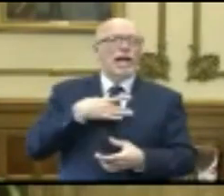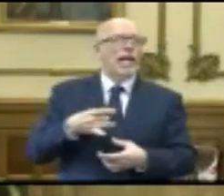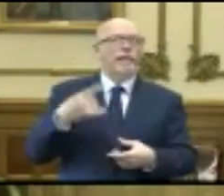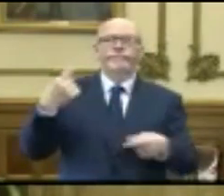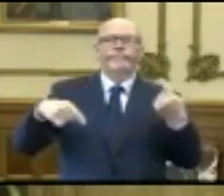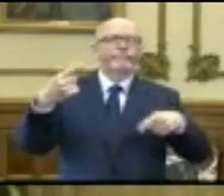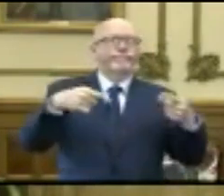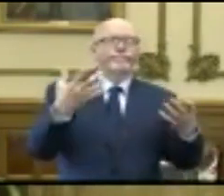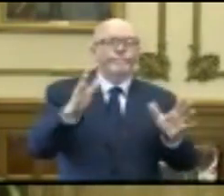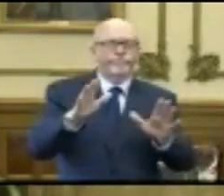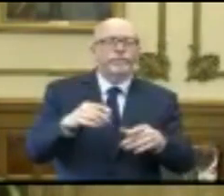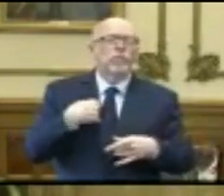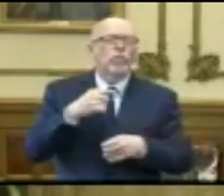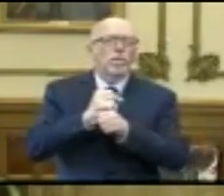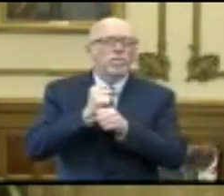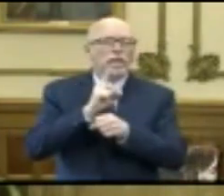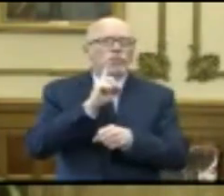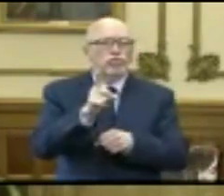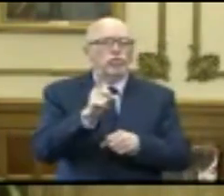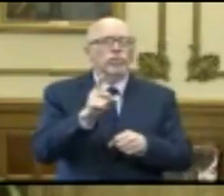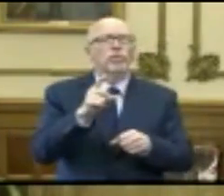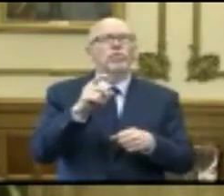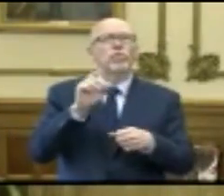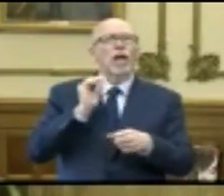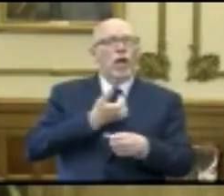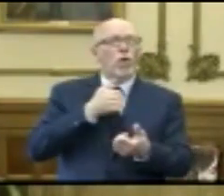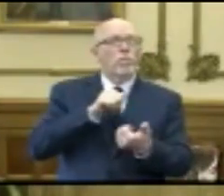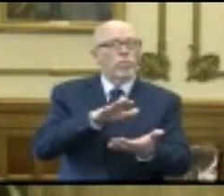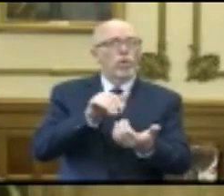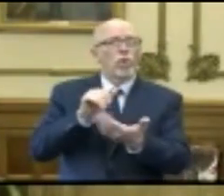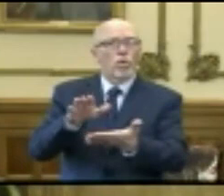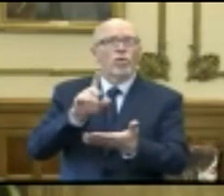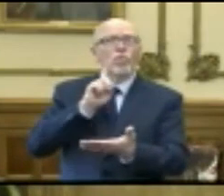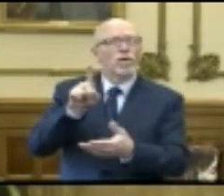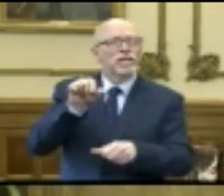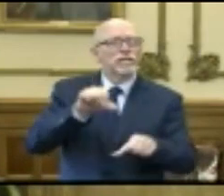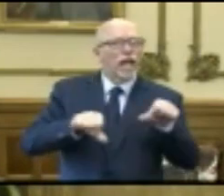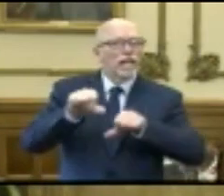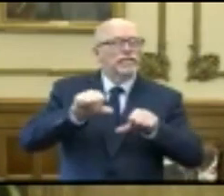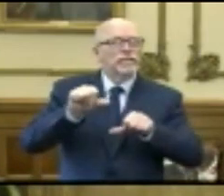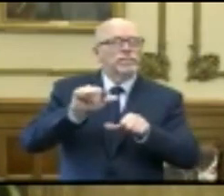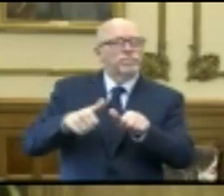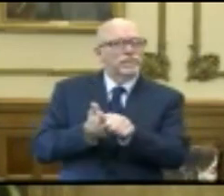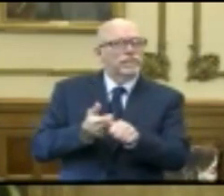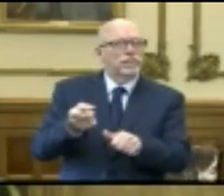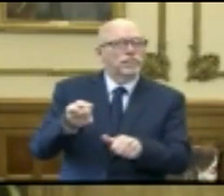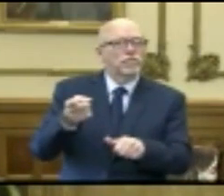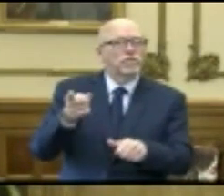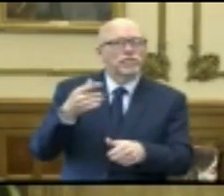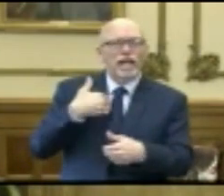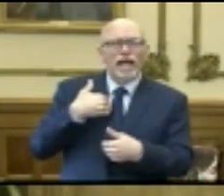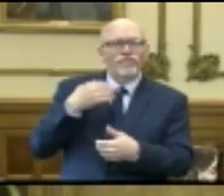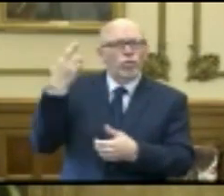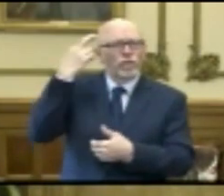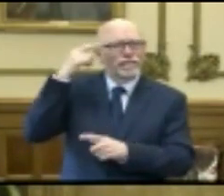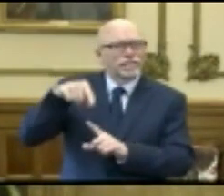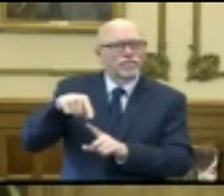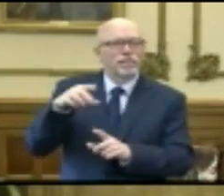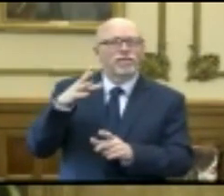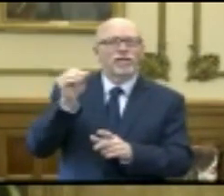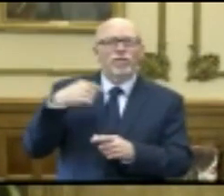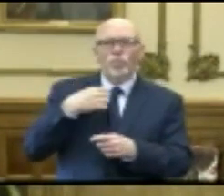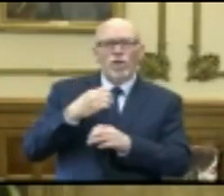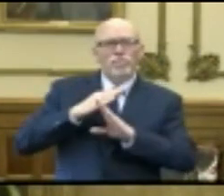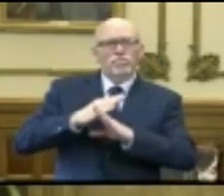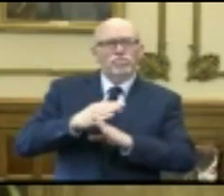I want to assure everyone that both of these approaches are scientifically sound and not only can help protect individuals from getting